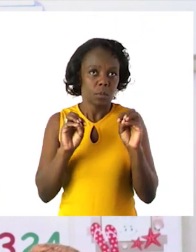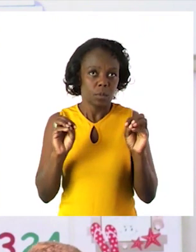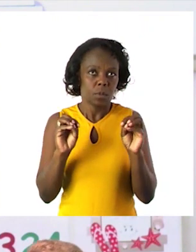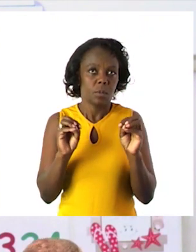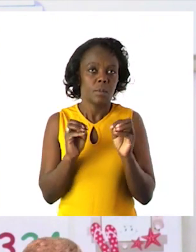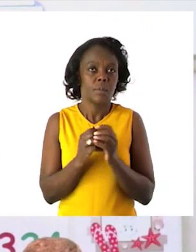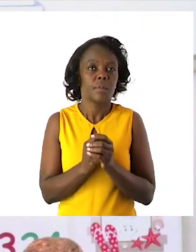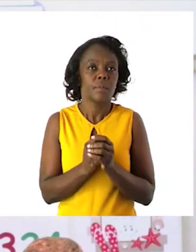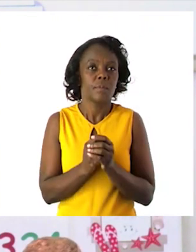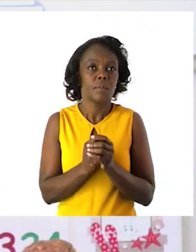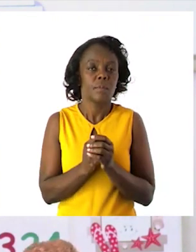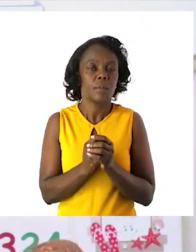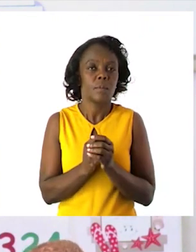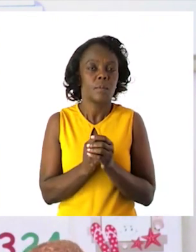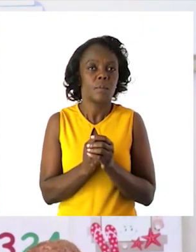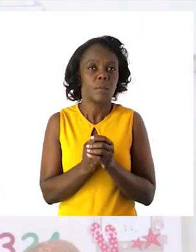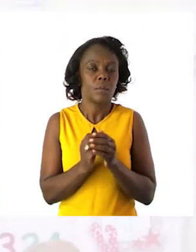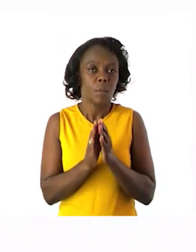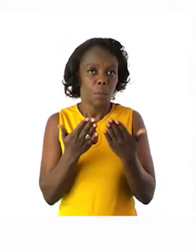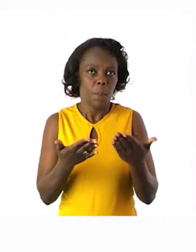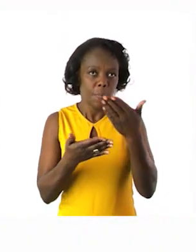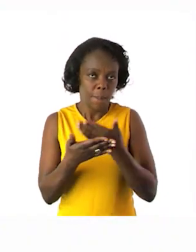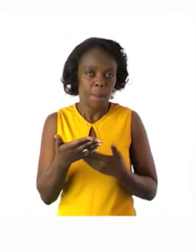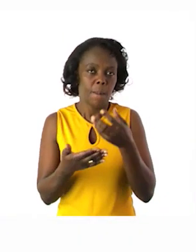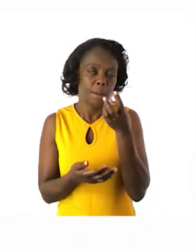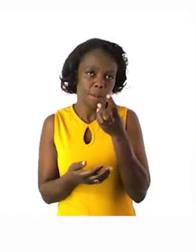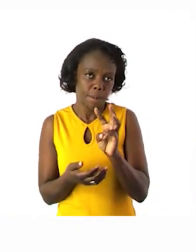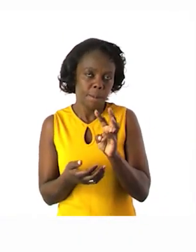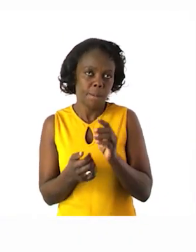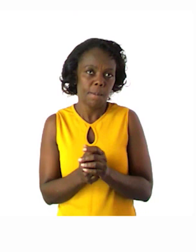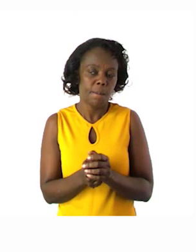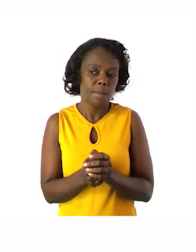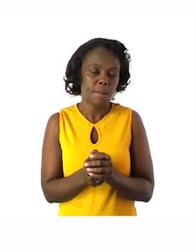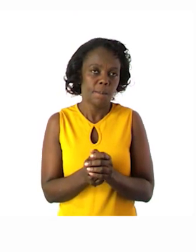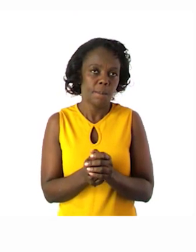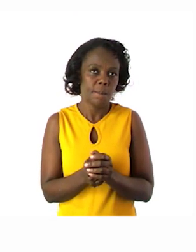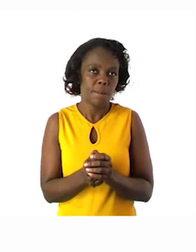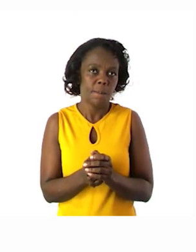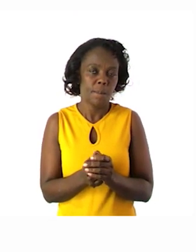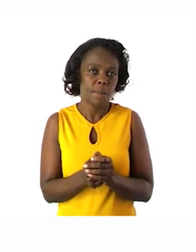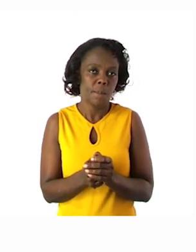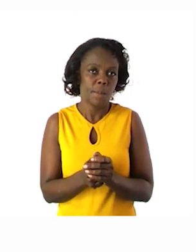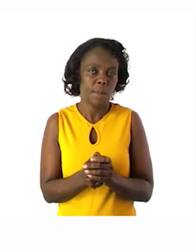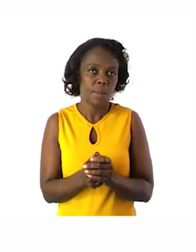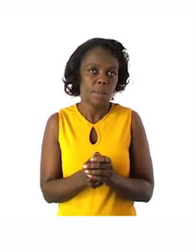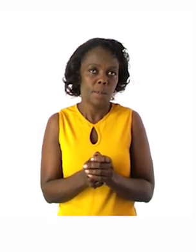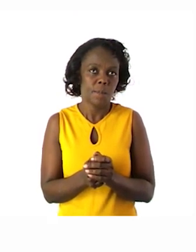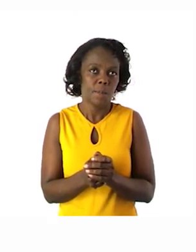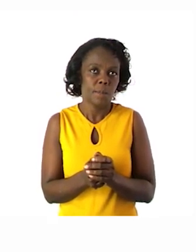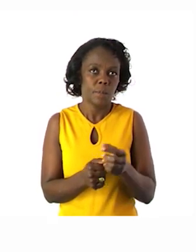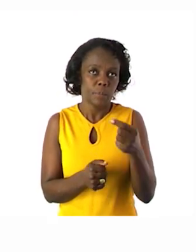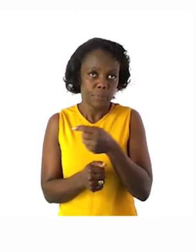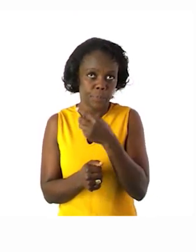Don't forget that. So let's go to page 6 and see what exercises are there to do. For the grade